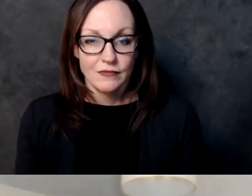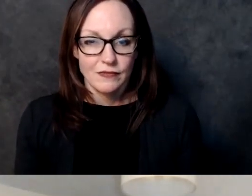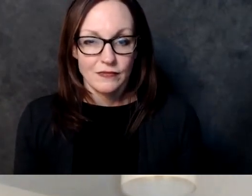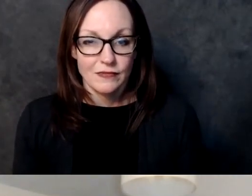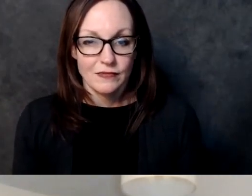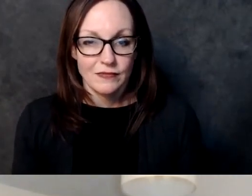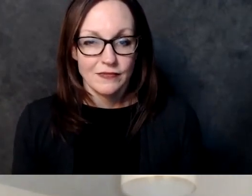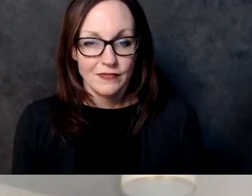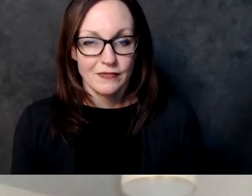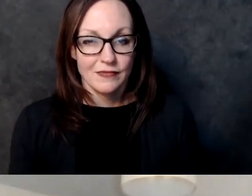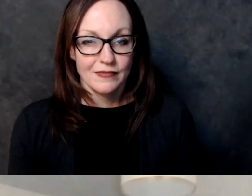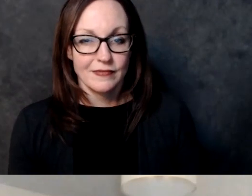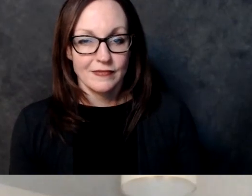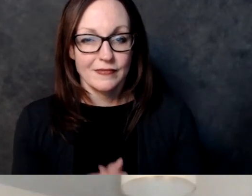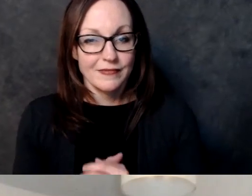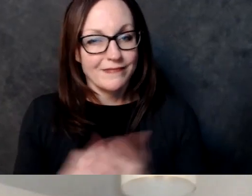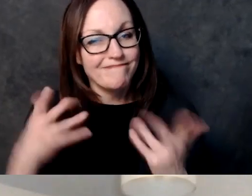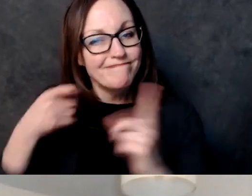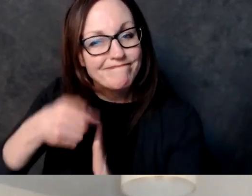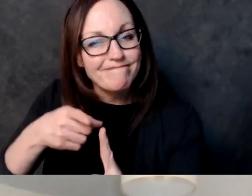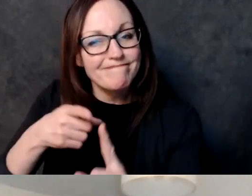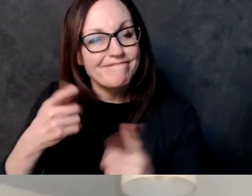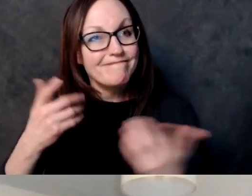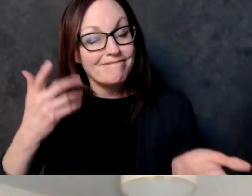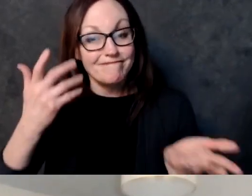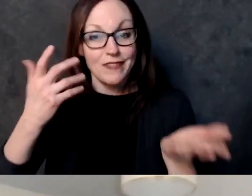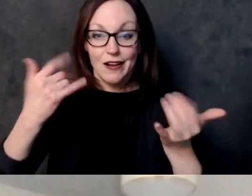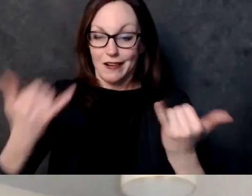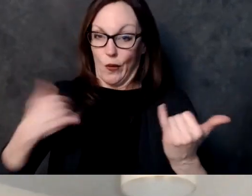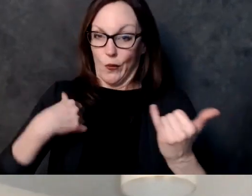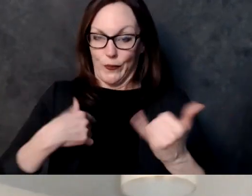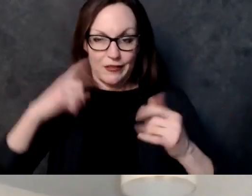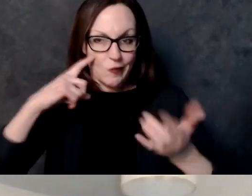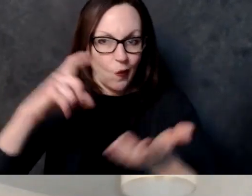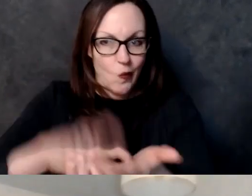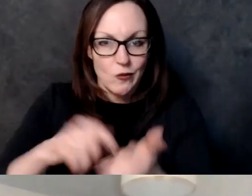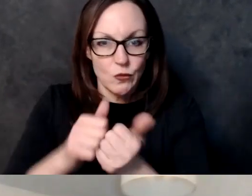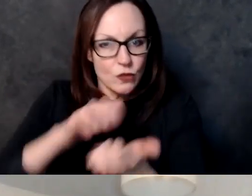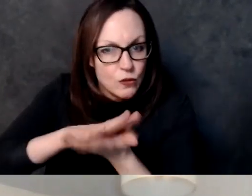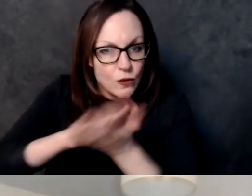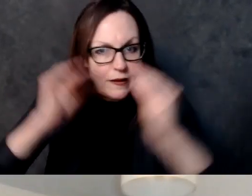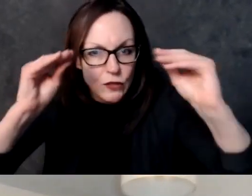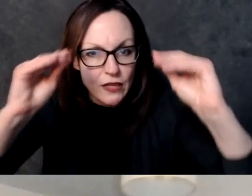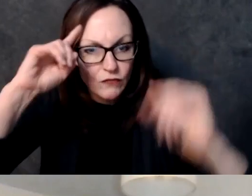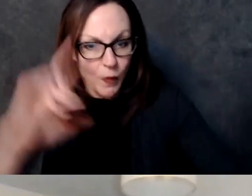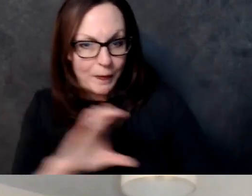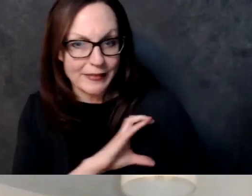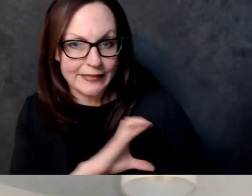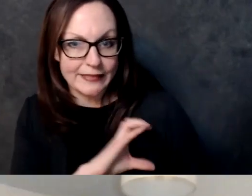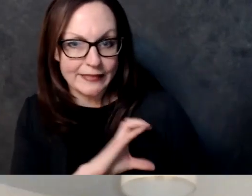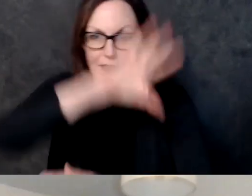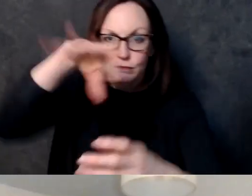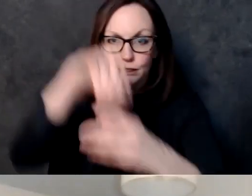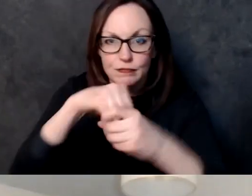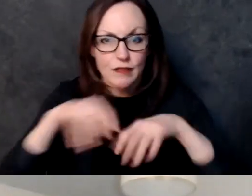than that and we also have to look at exactly what type of education we're talking about and that's where the rubber meets the road um so yes more education if it's